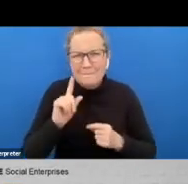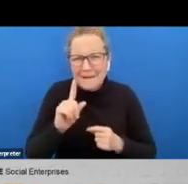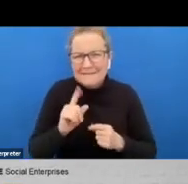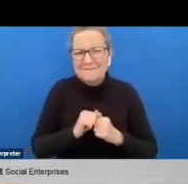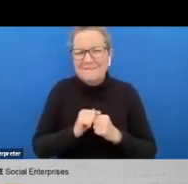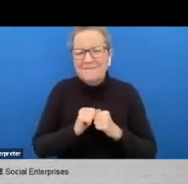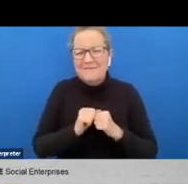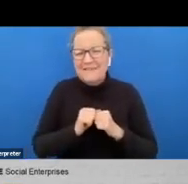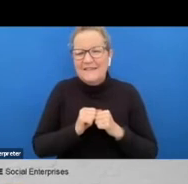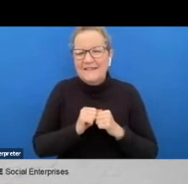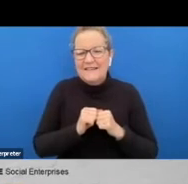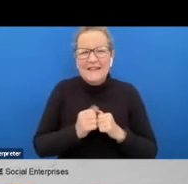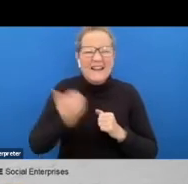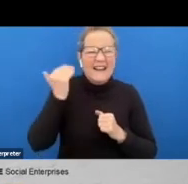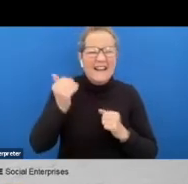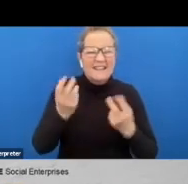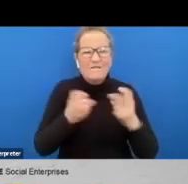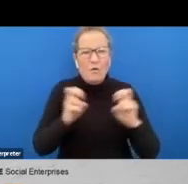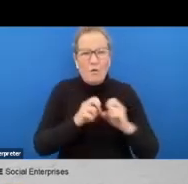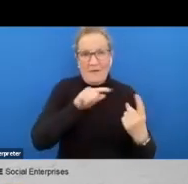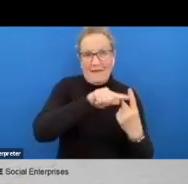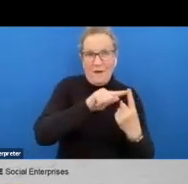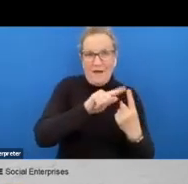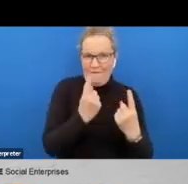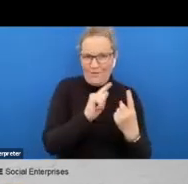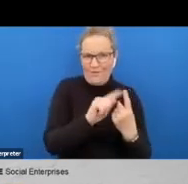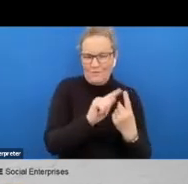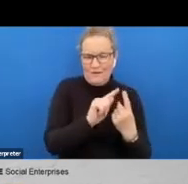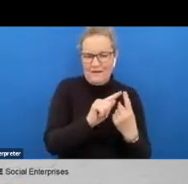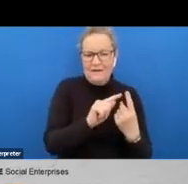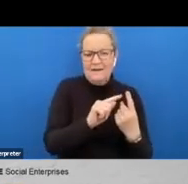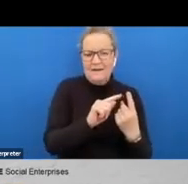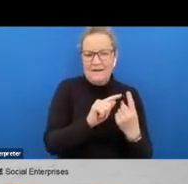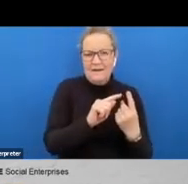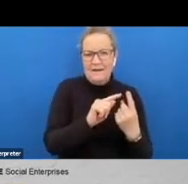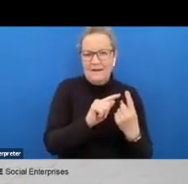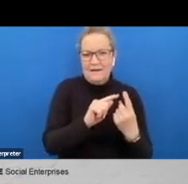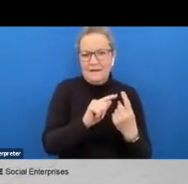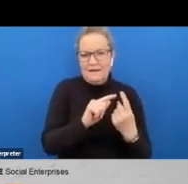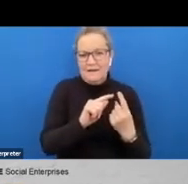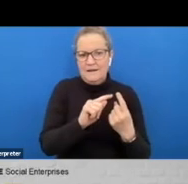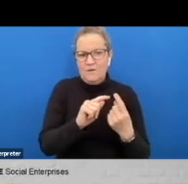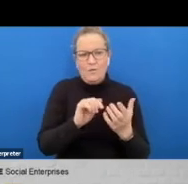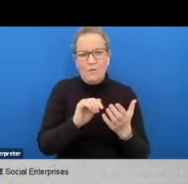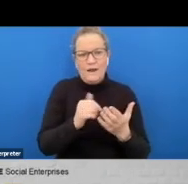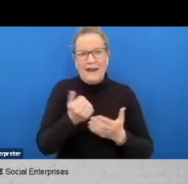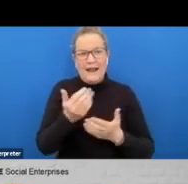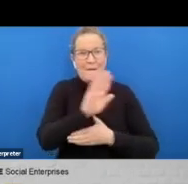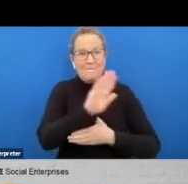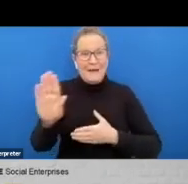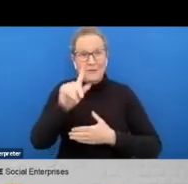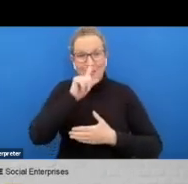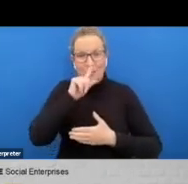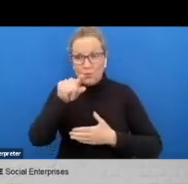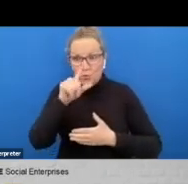last um forum that we ran um is give the panel members an opportunity to ask questions